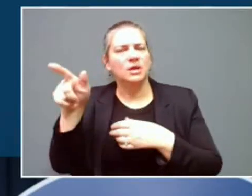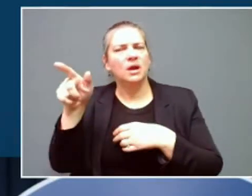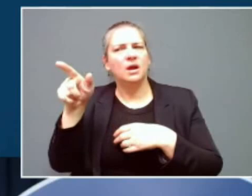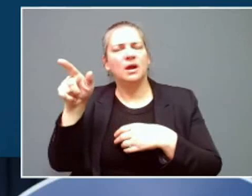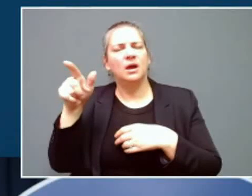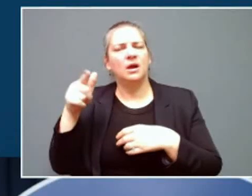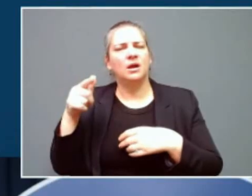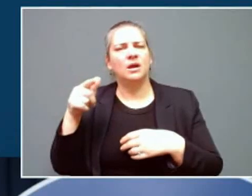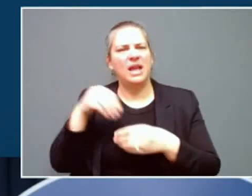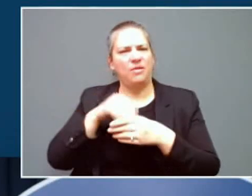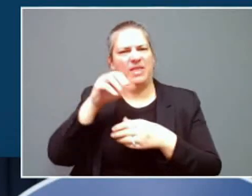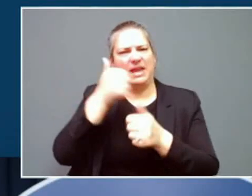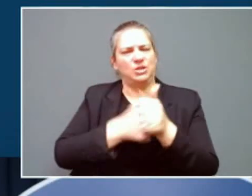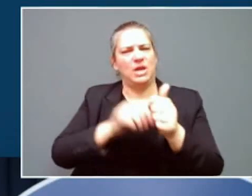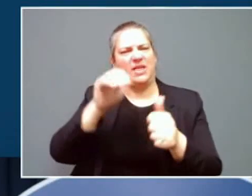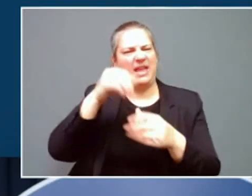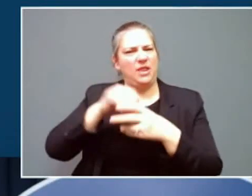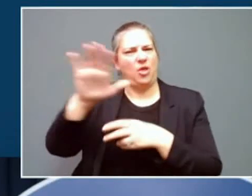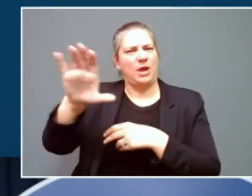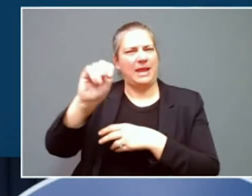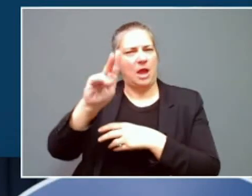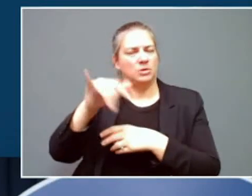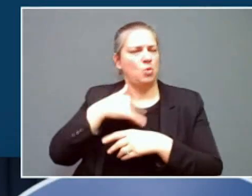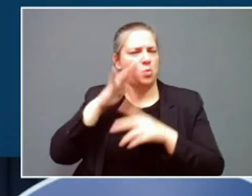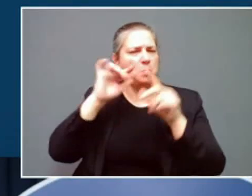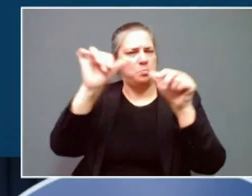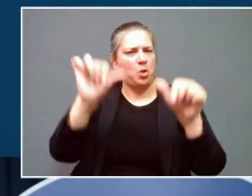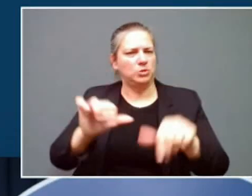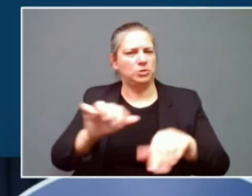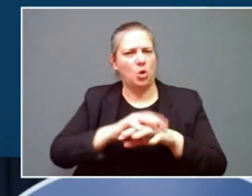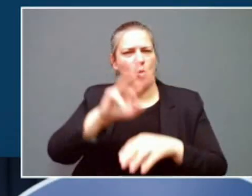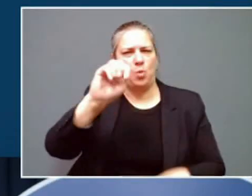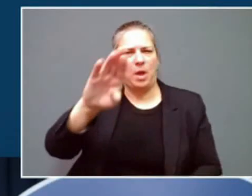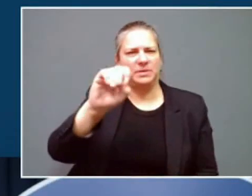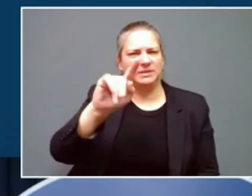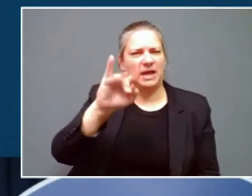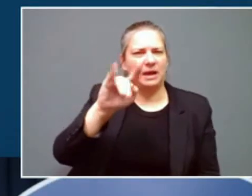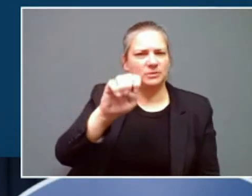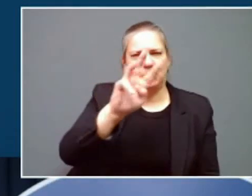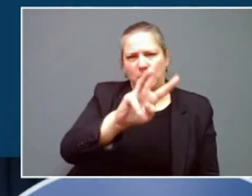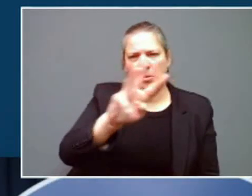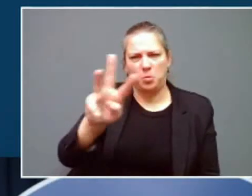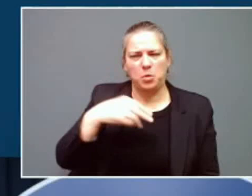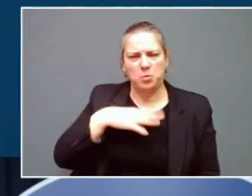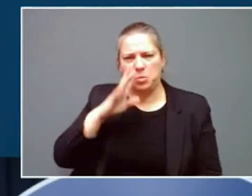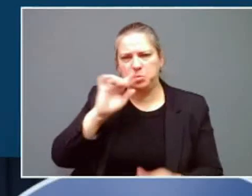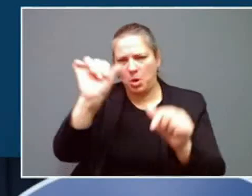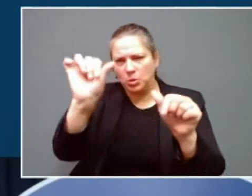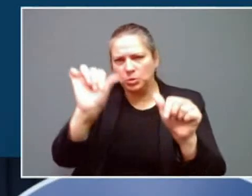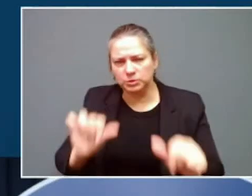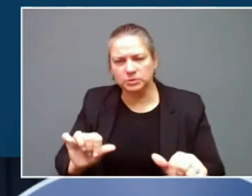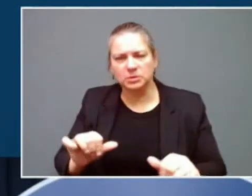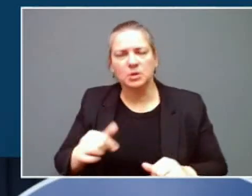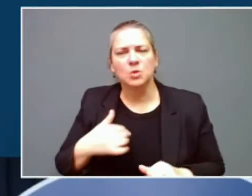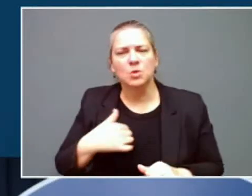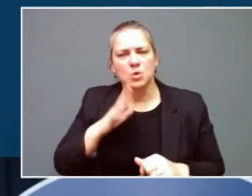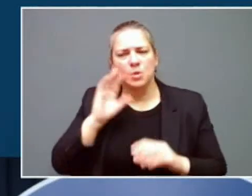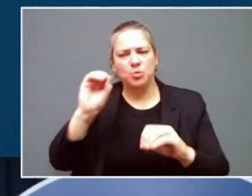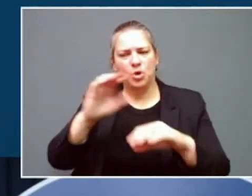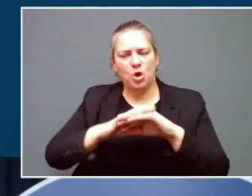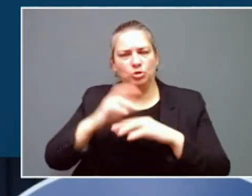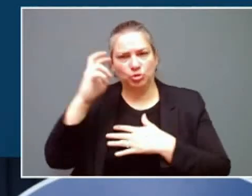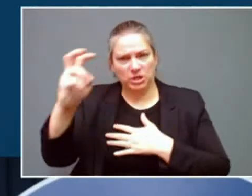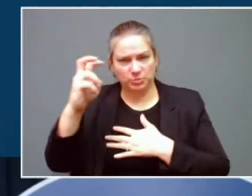to post that information on our website, on the overall emergency website. We'll get that up on transportation, too.